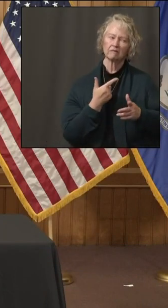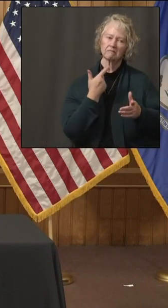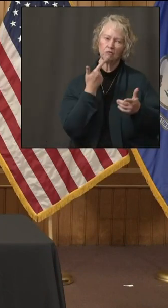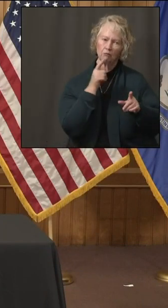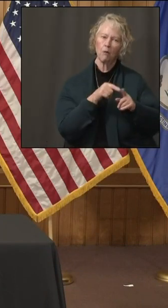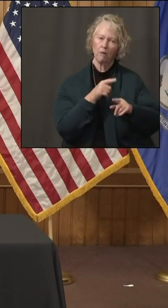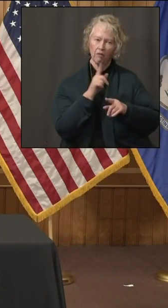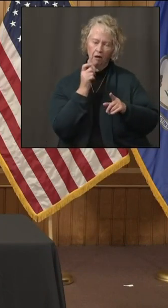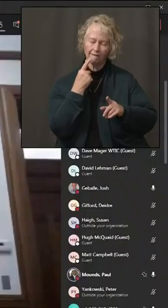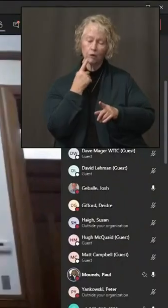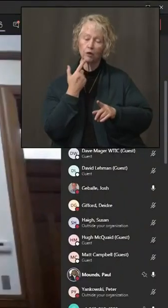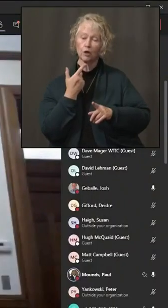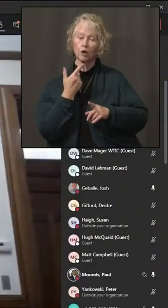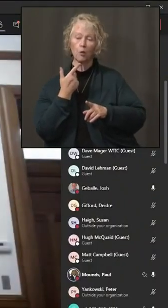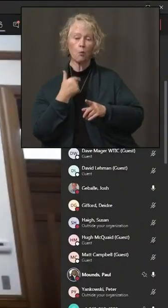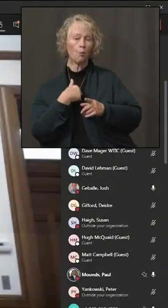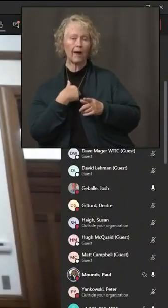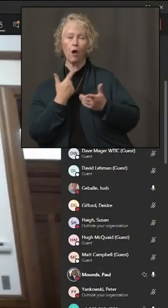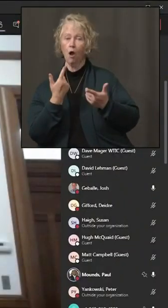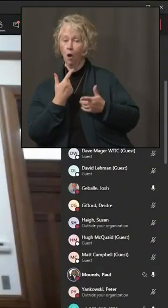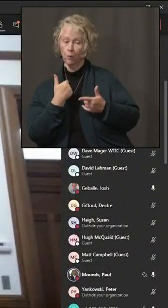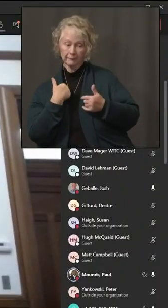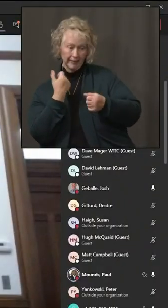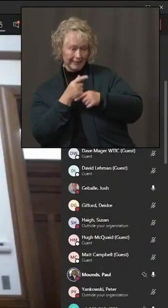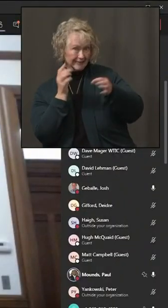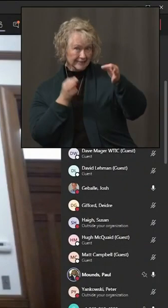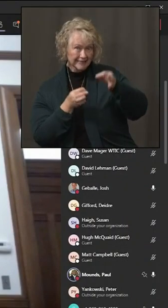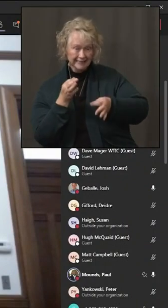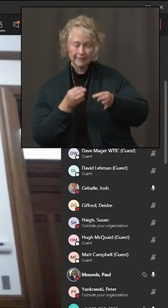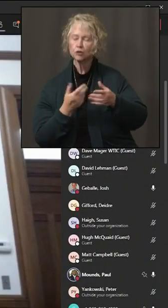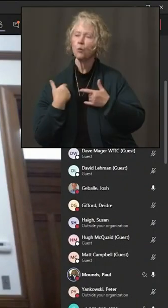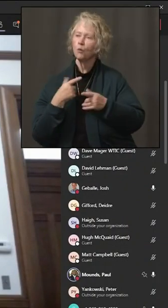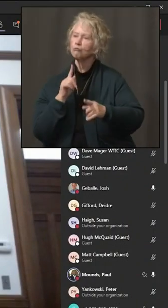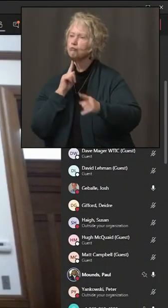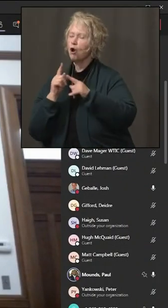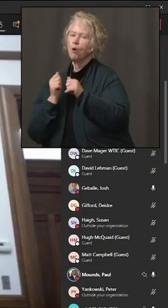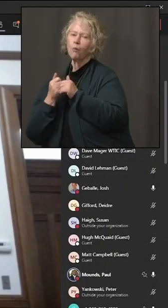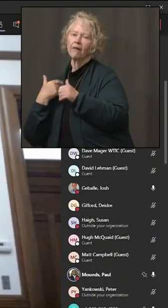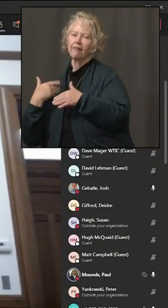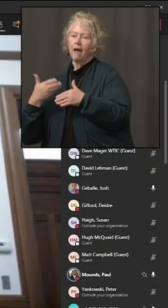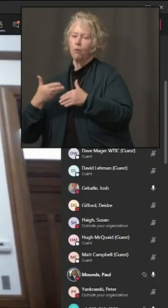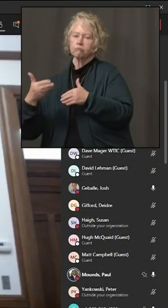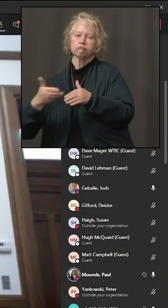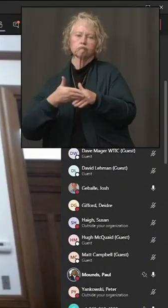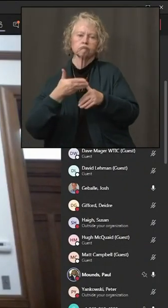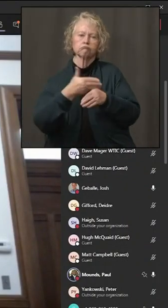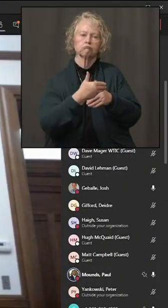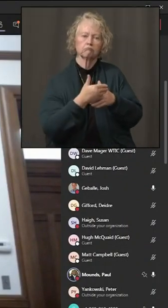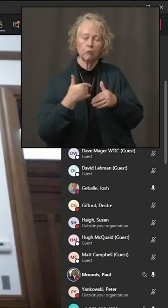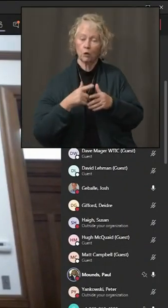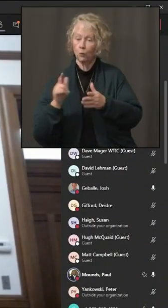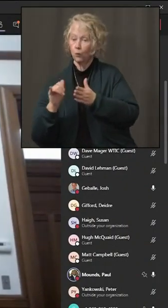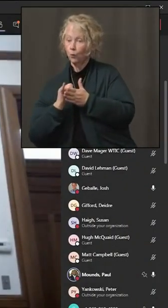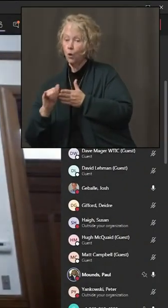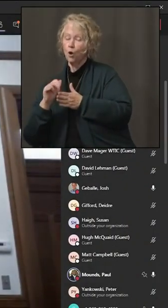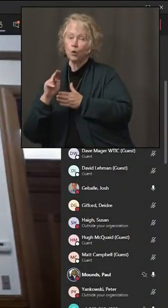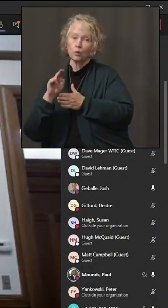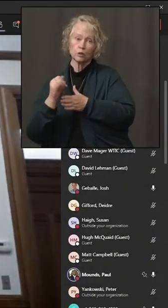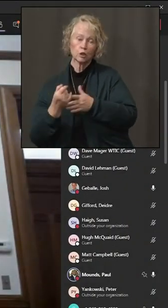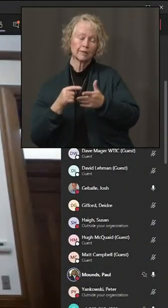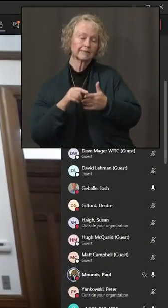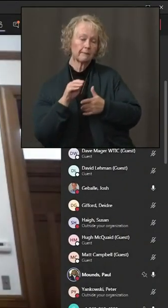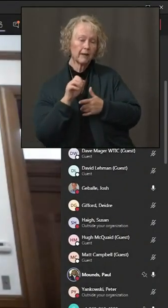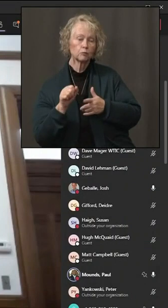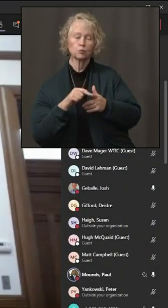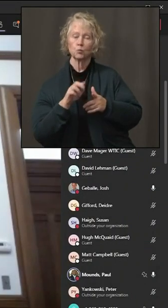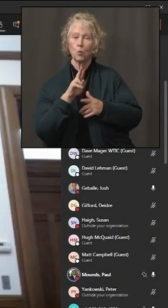of the changes that we make, we share that information with our regional partners. As you all know, New York, New Jersey, Massachusetts,